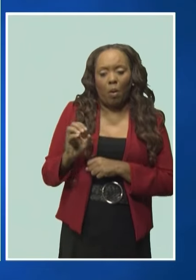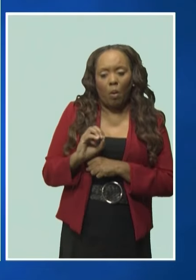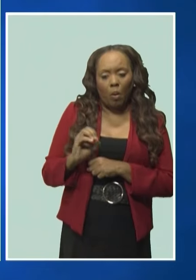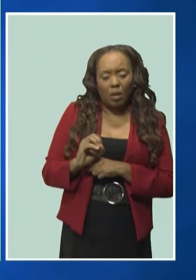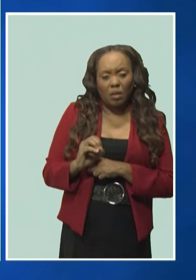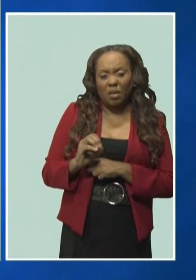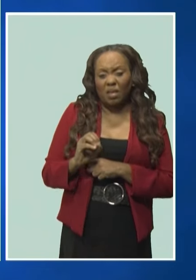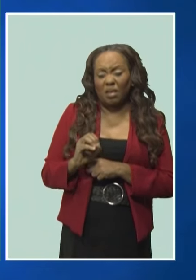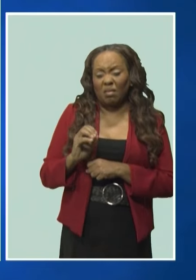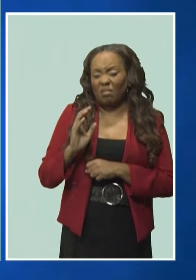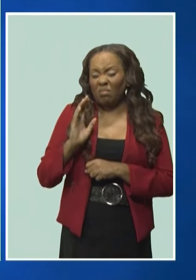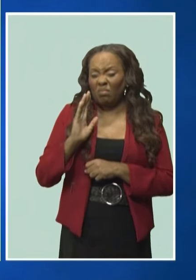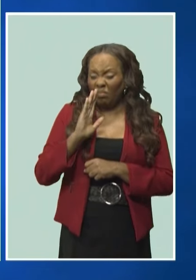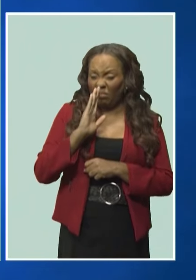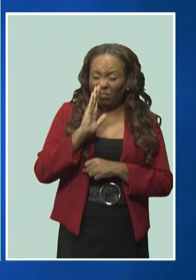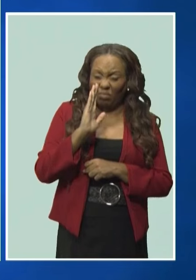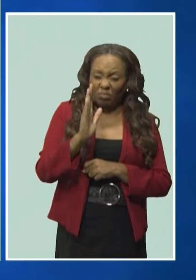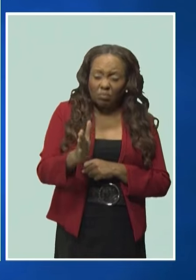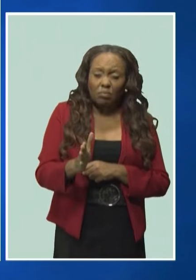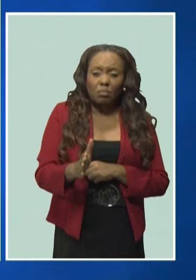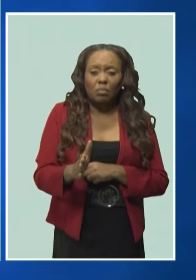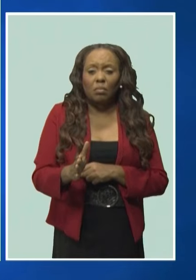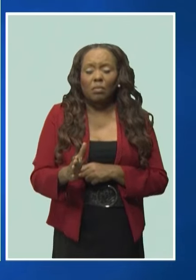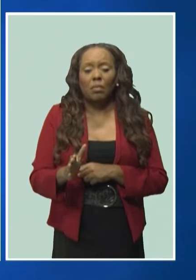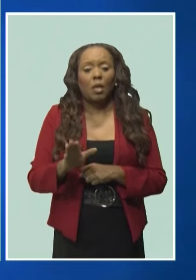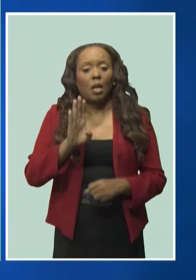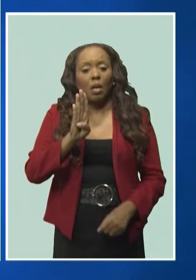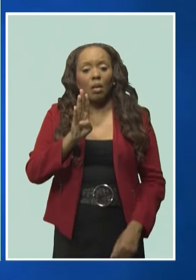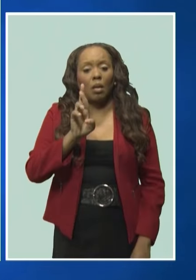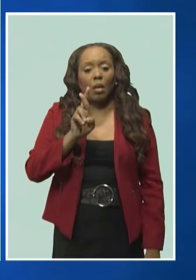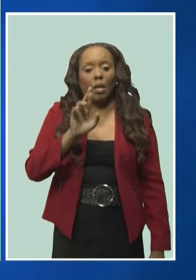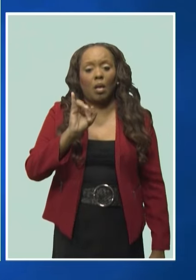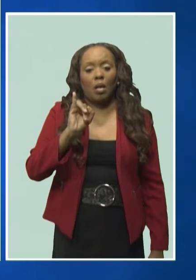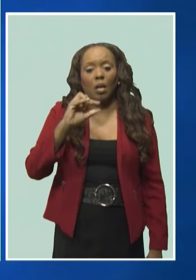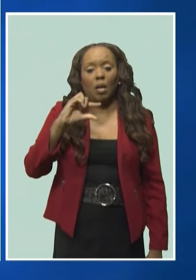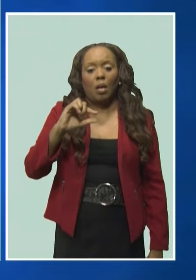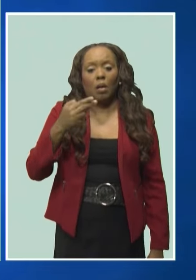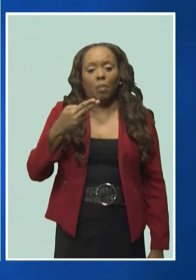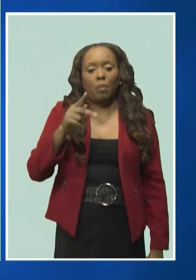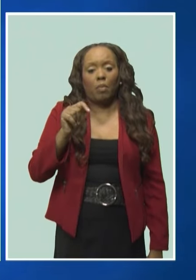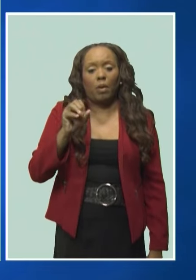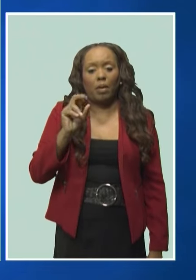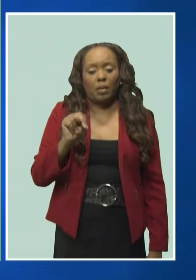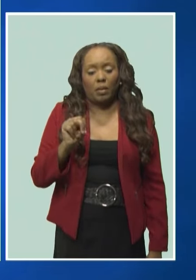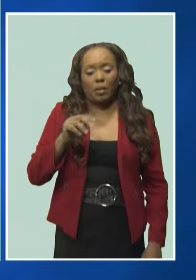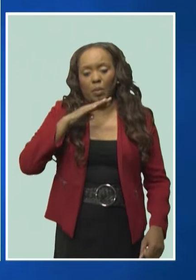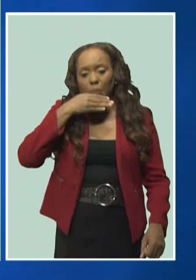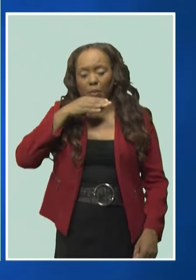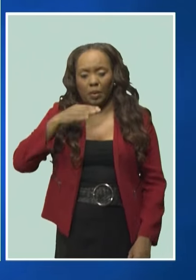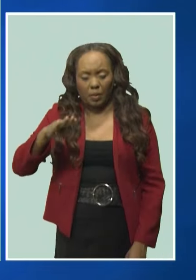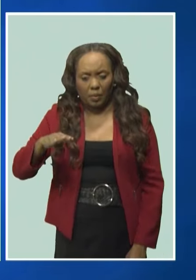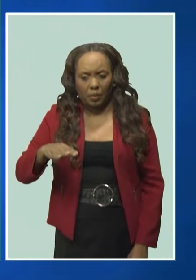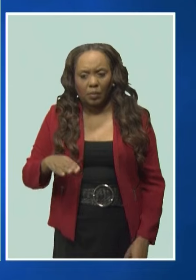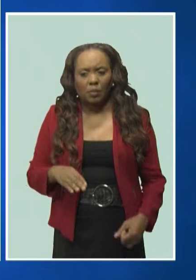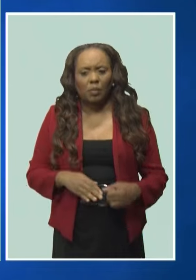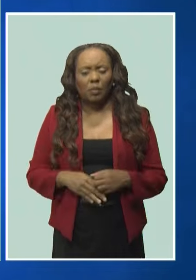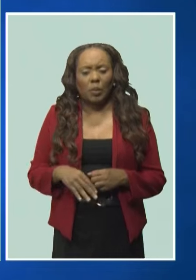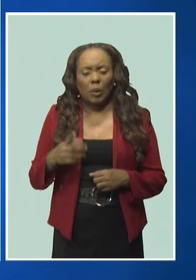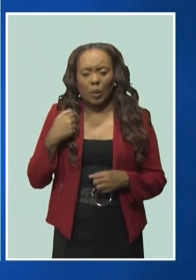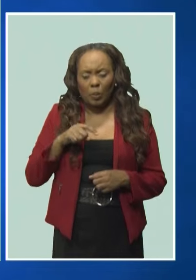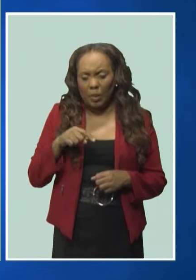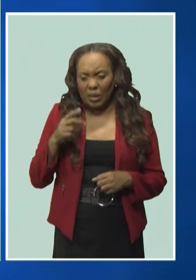right down to the Brighton's Beach. This is where the rodents are concerned and where